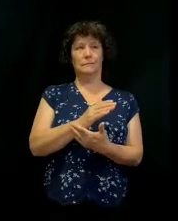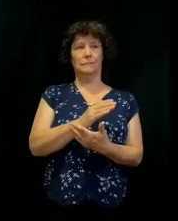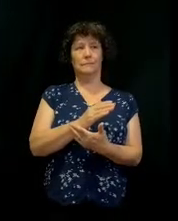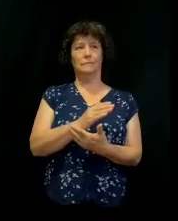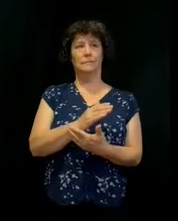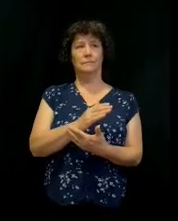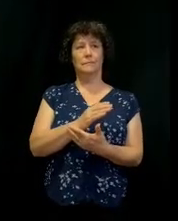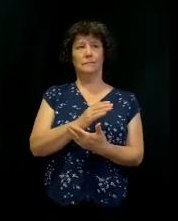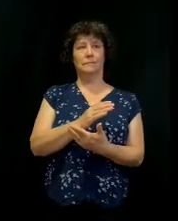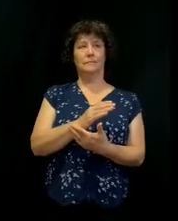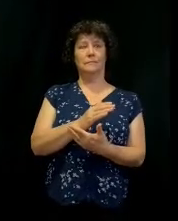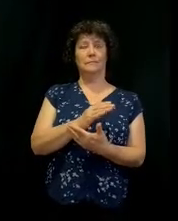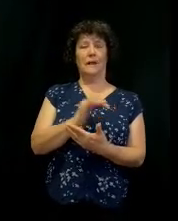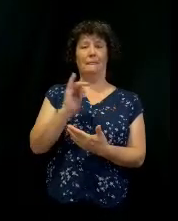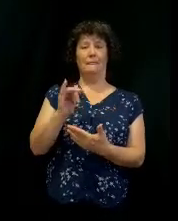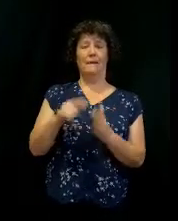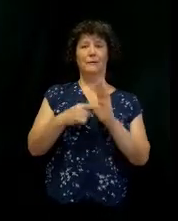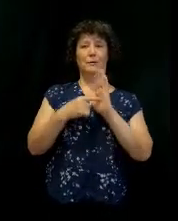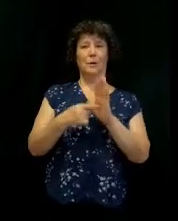Matter of fact, that's immaturity.